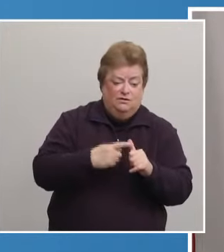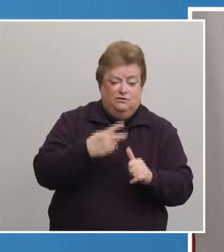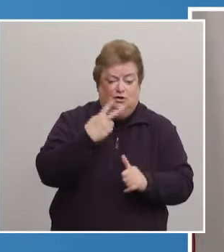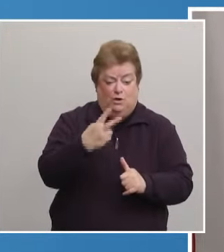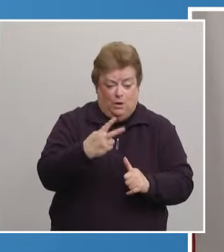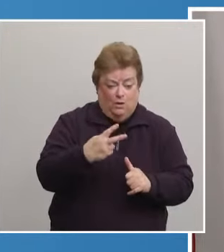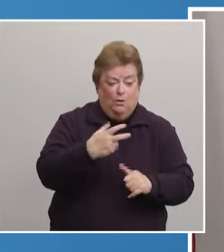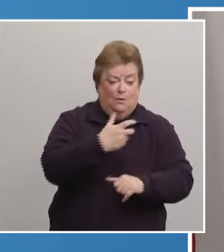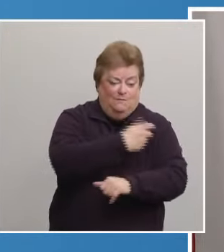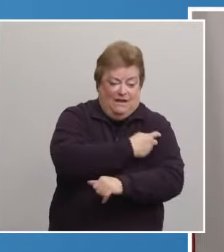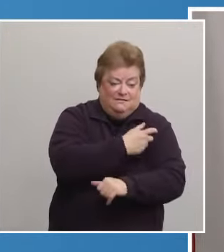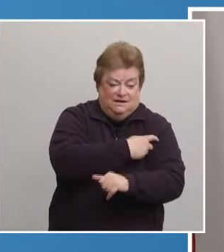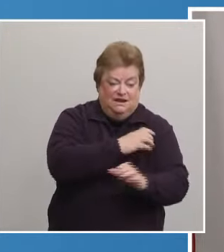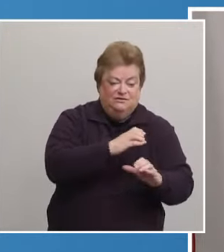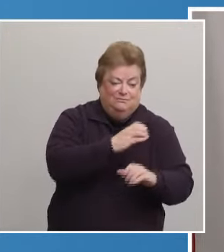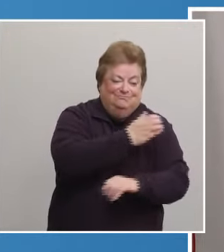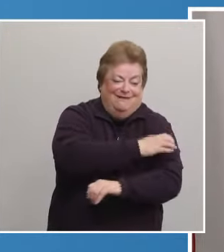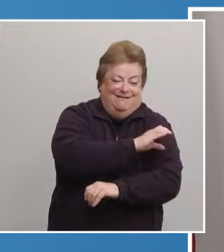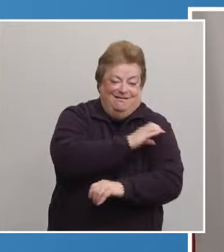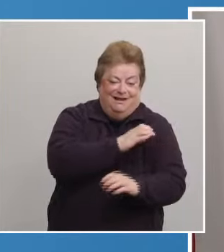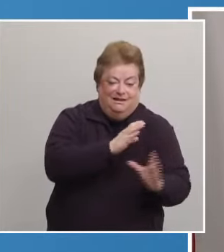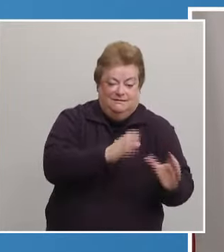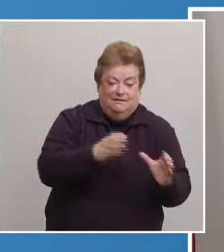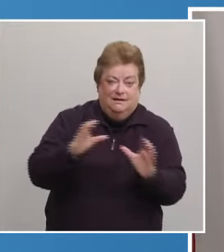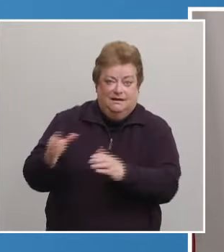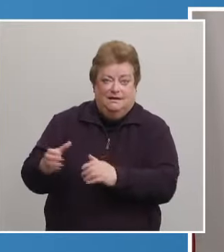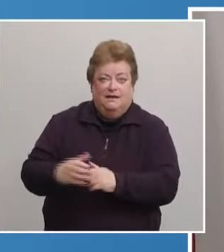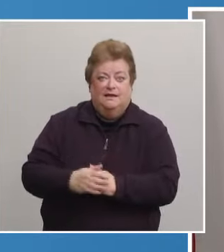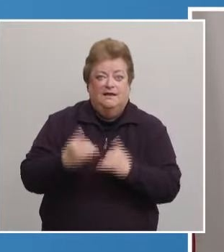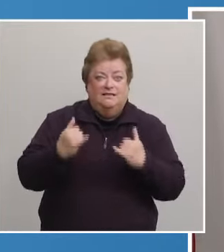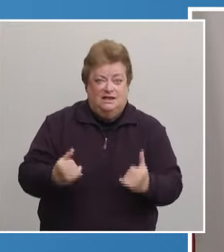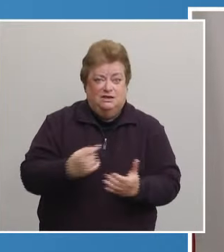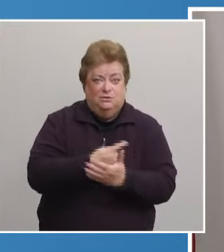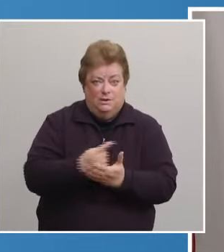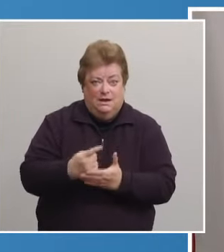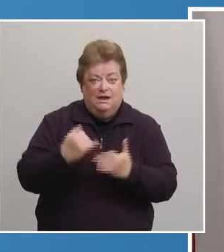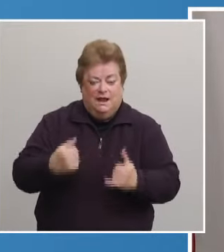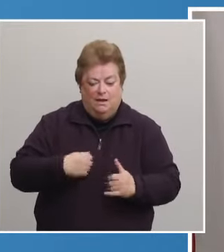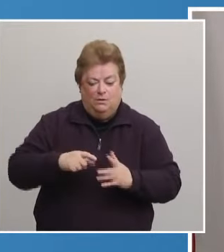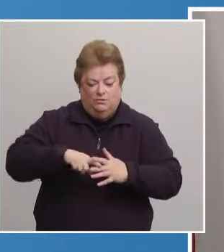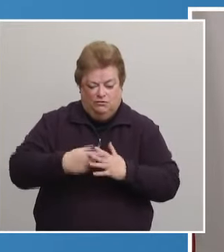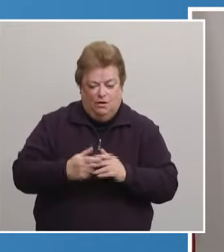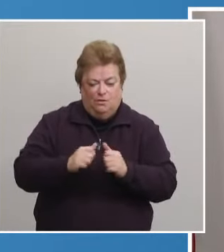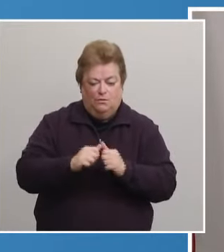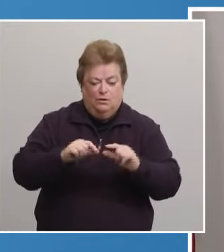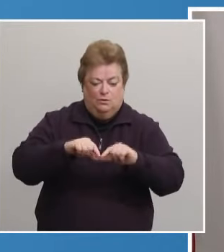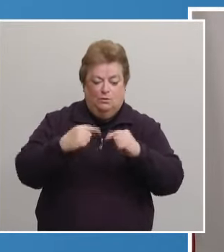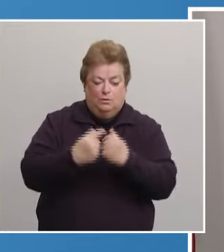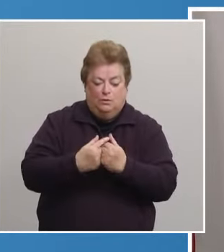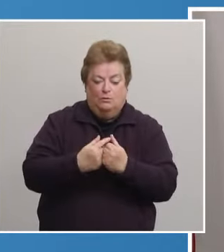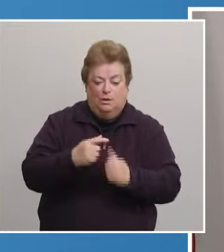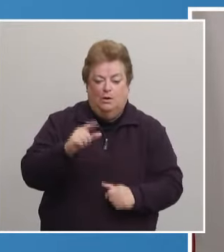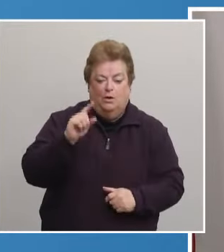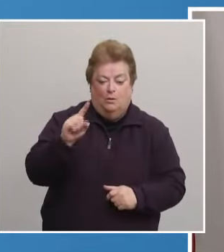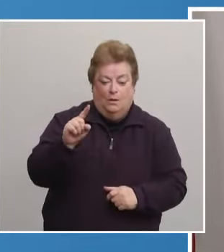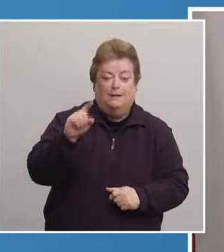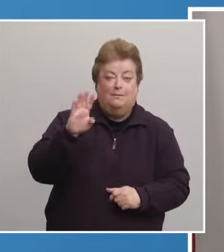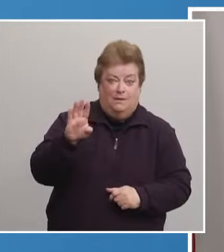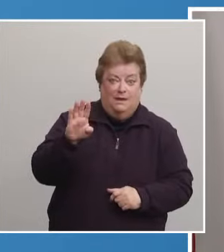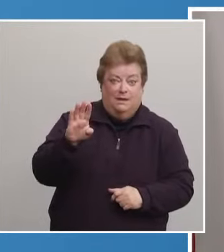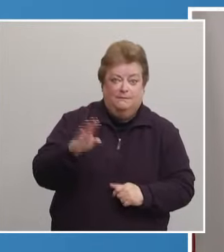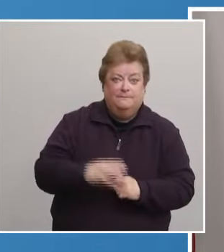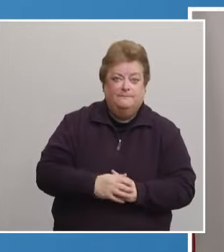Bank Arena. This week, we begin vaccinating the next priority groups, those who make up Phase 1B.